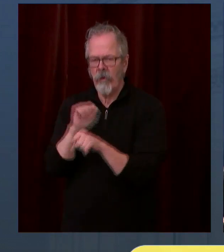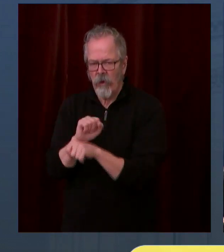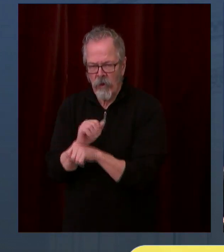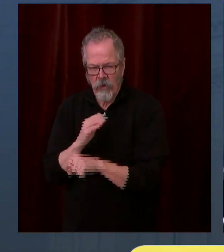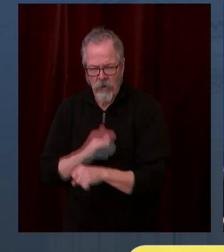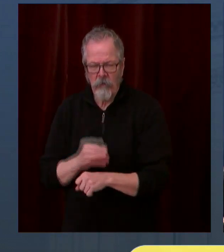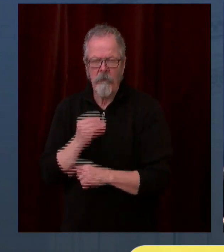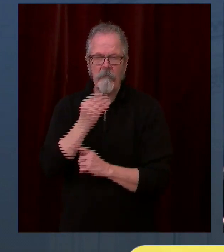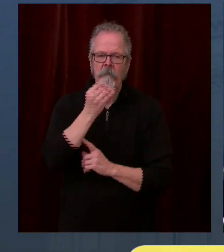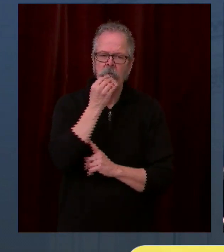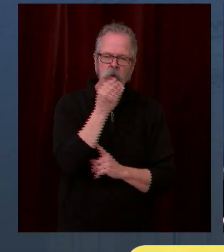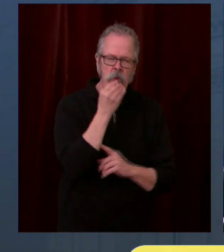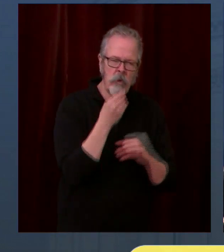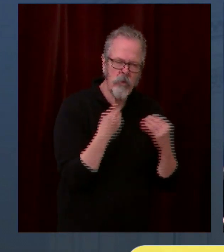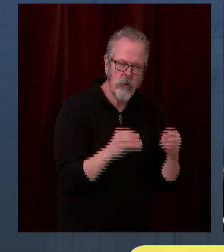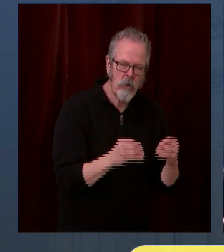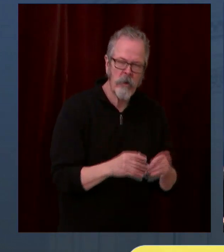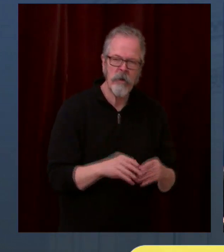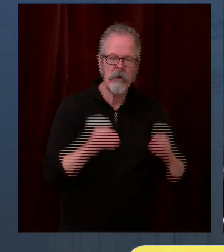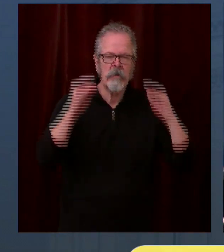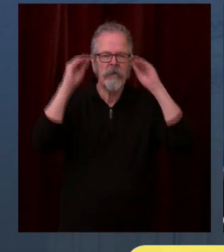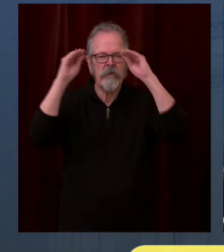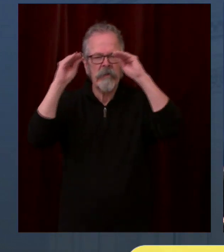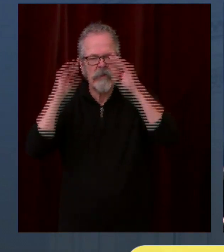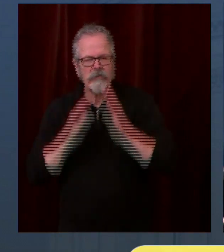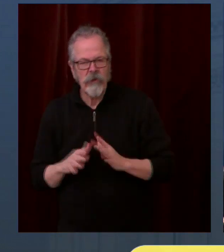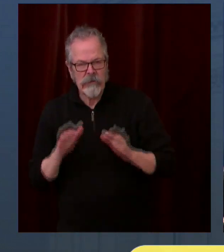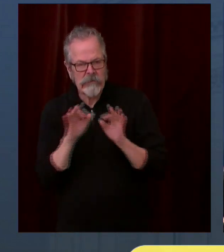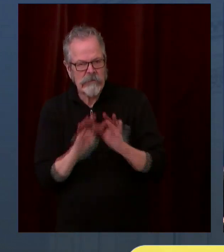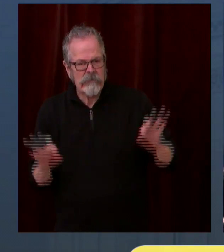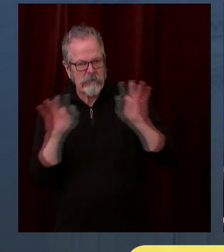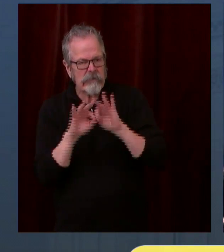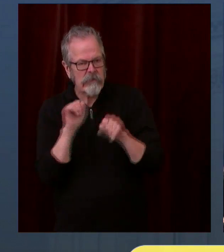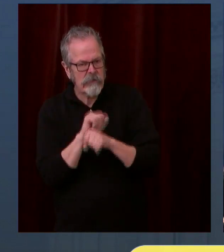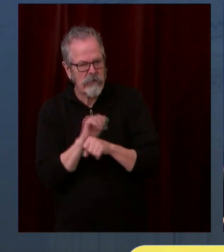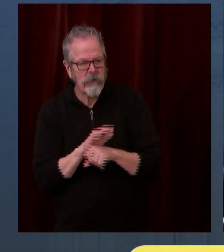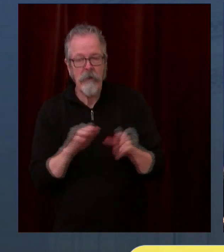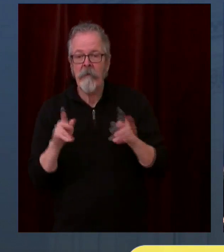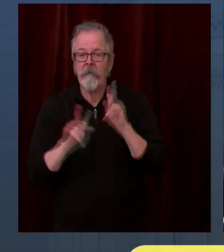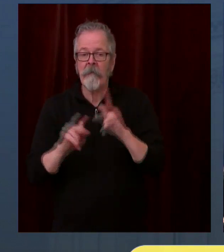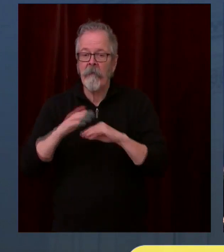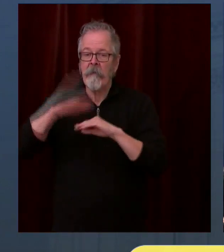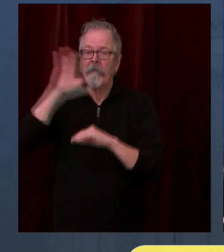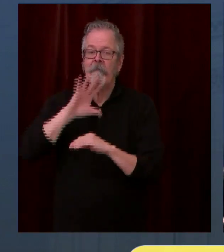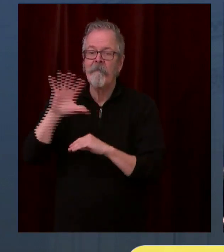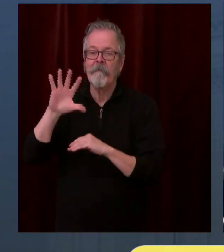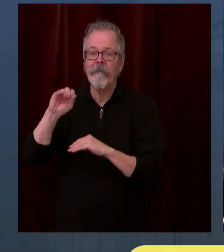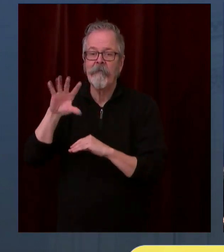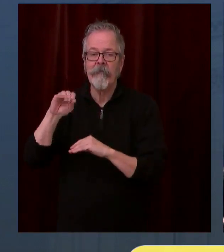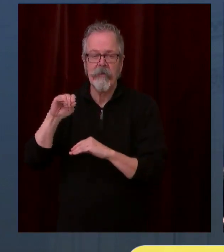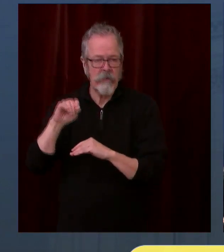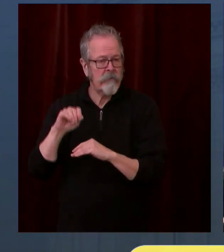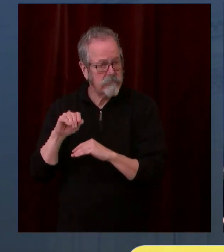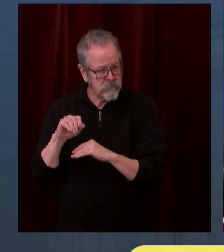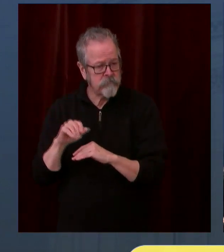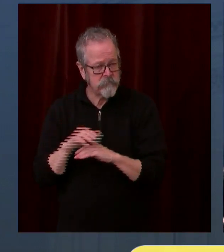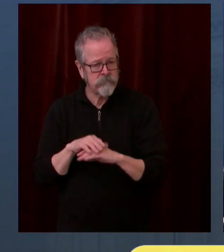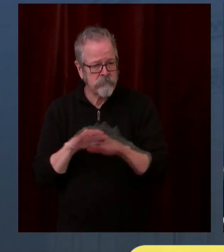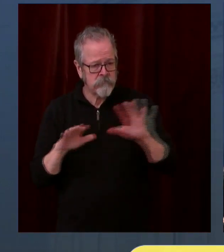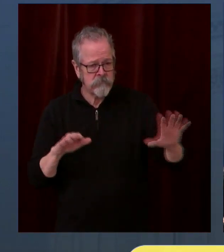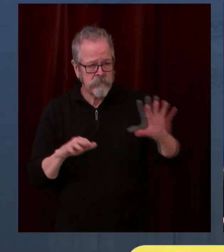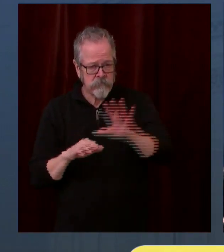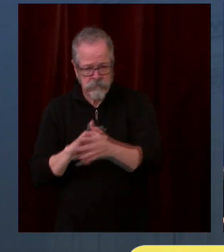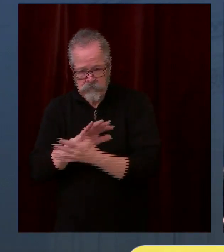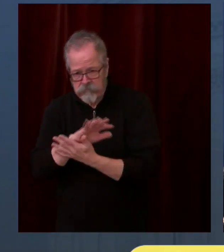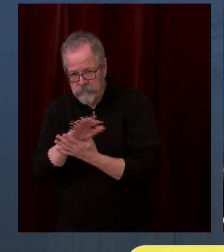educators and the like, for people who are over 50. But if people, if there's a group going out to vaccinate,